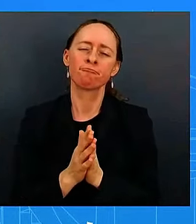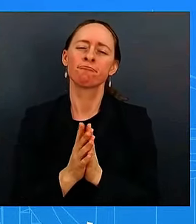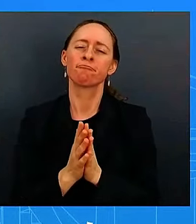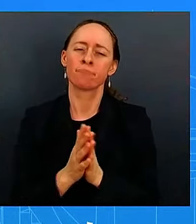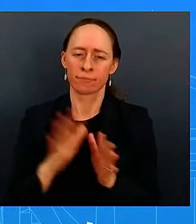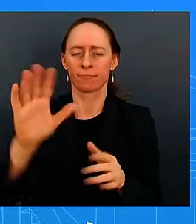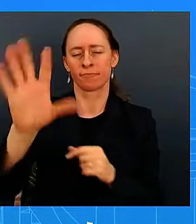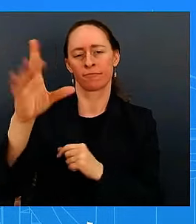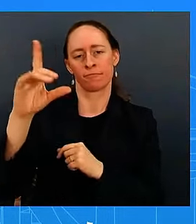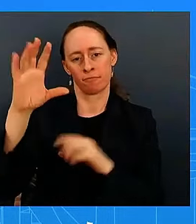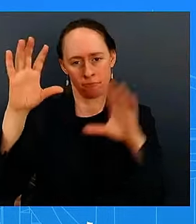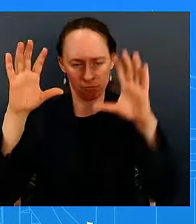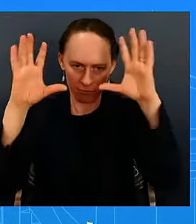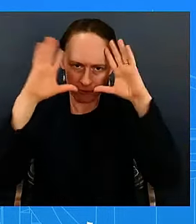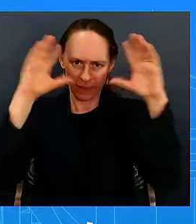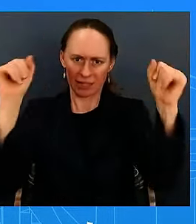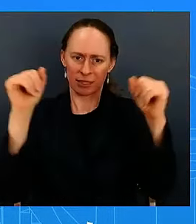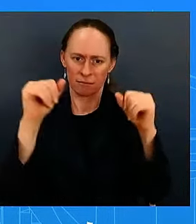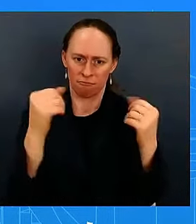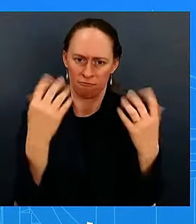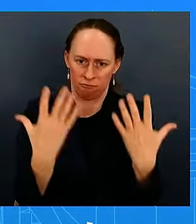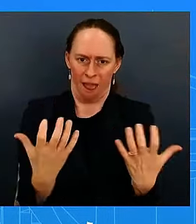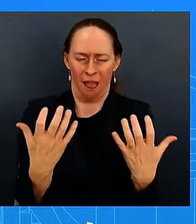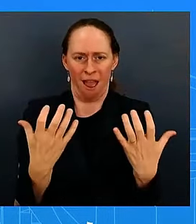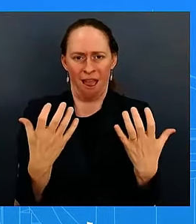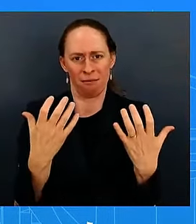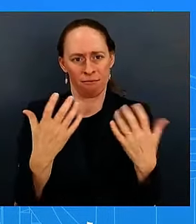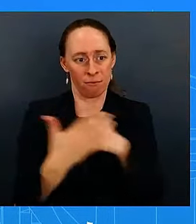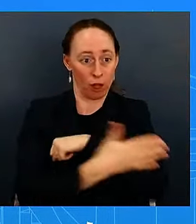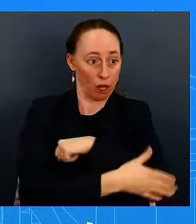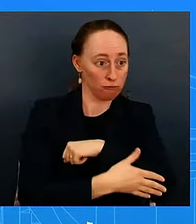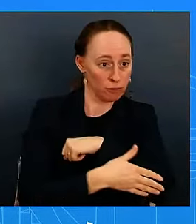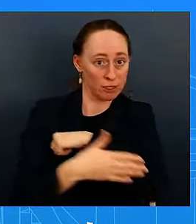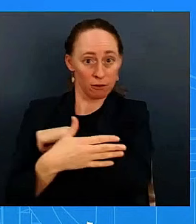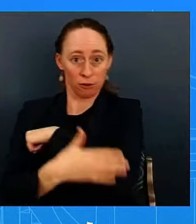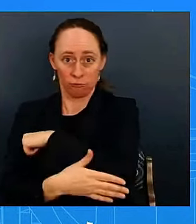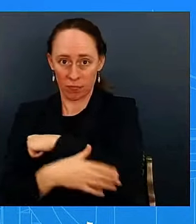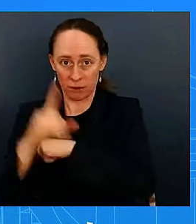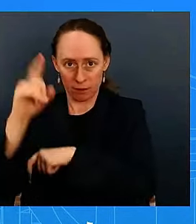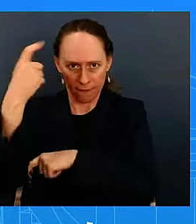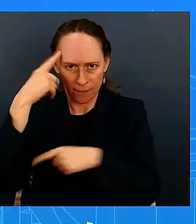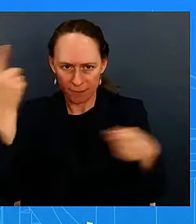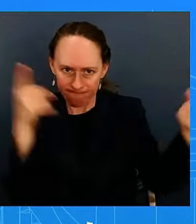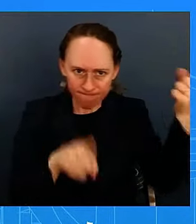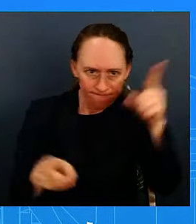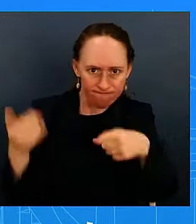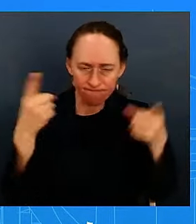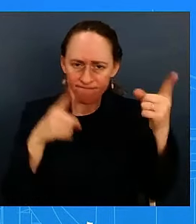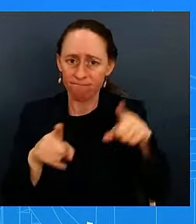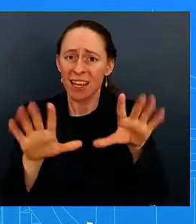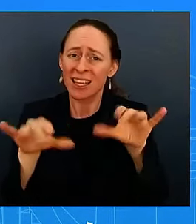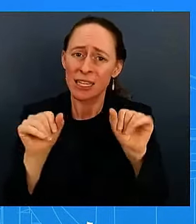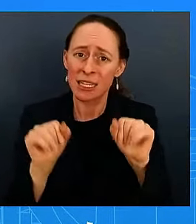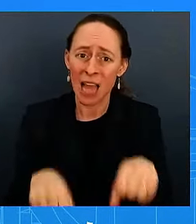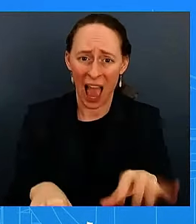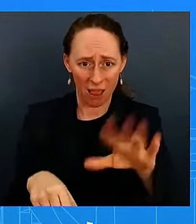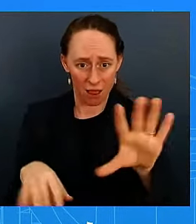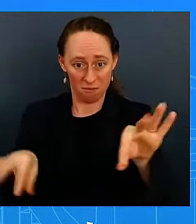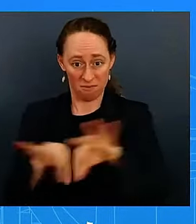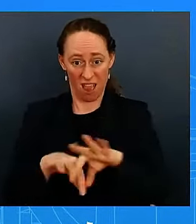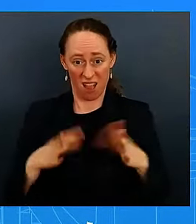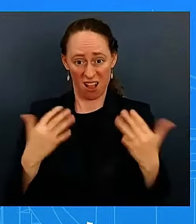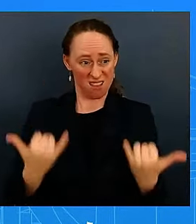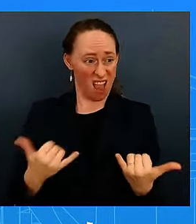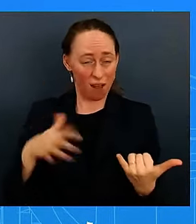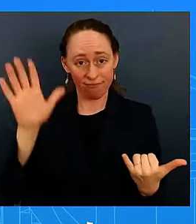diplomatic resolution we believe it's achievable obviously it's urgent to get there and that is going to continue we